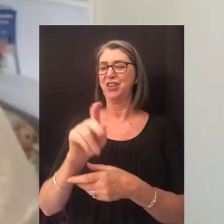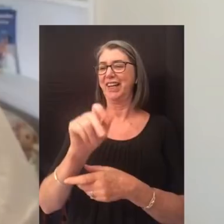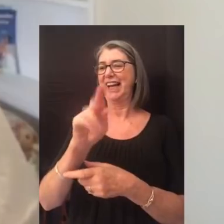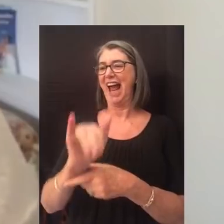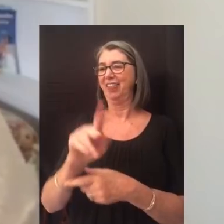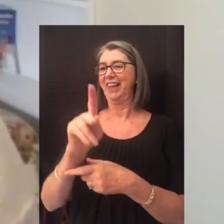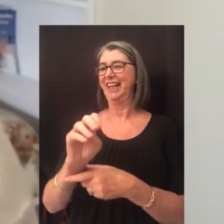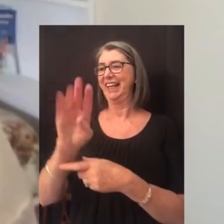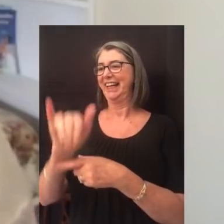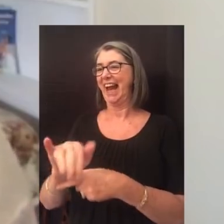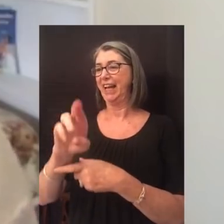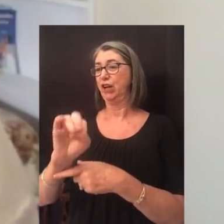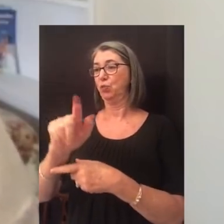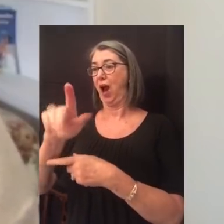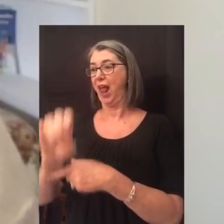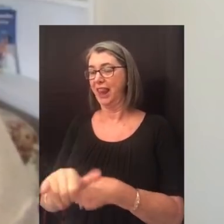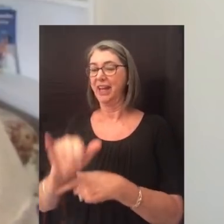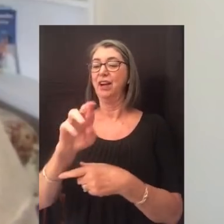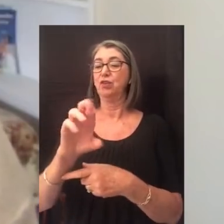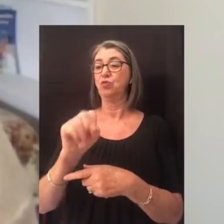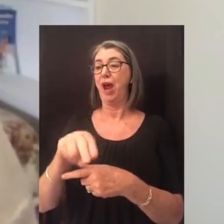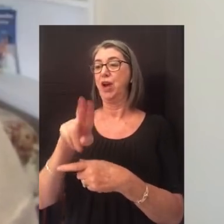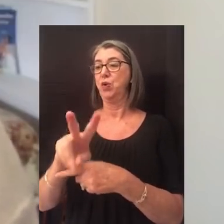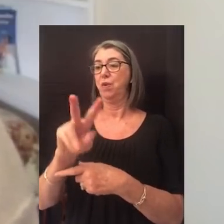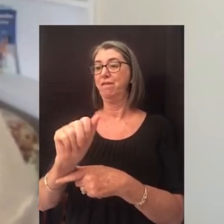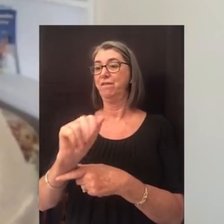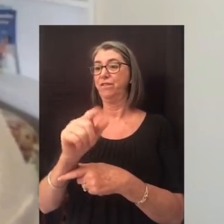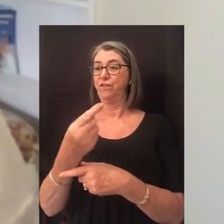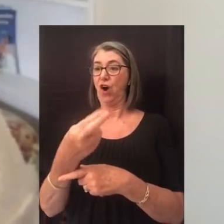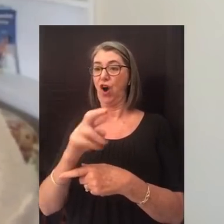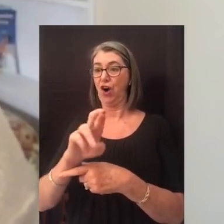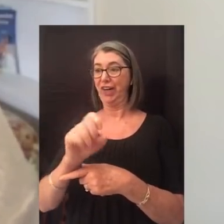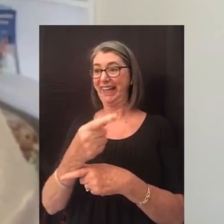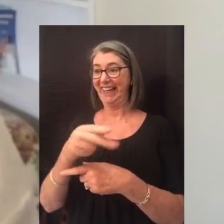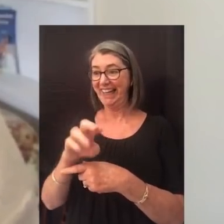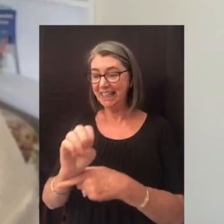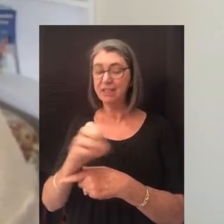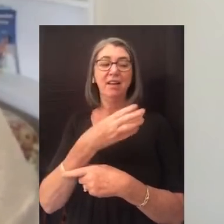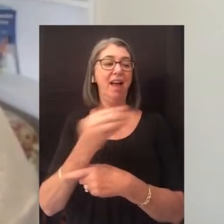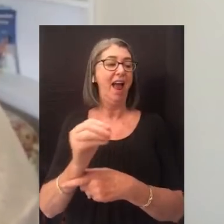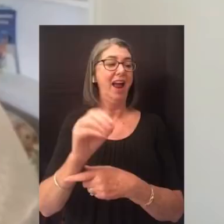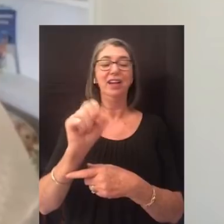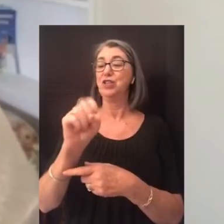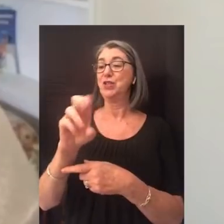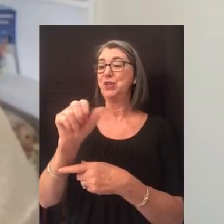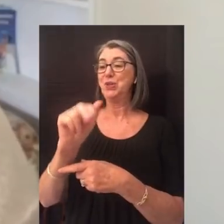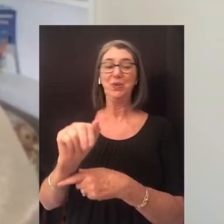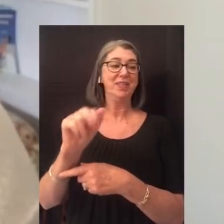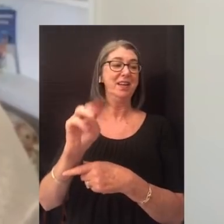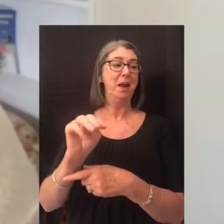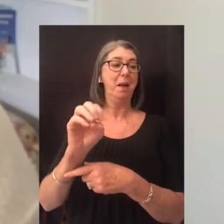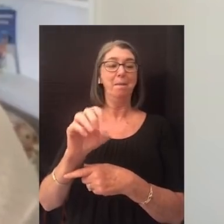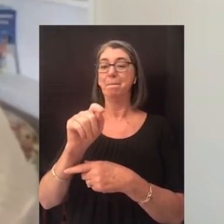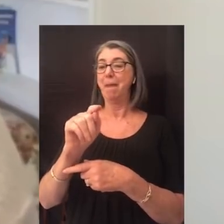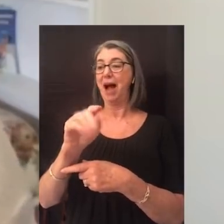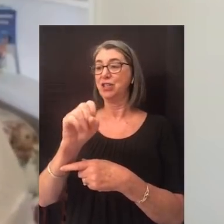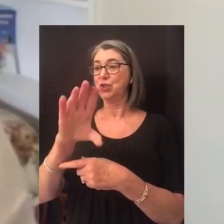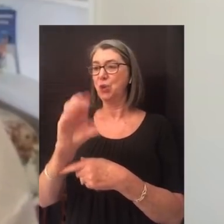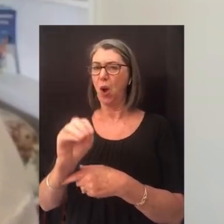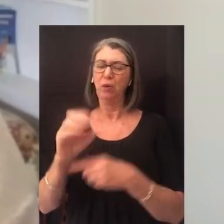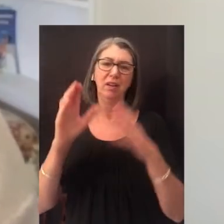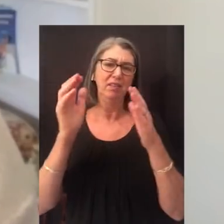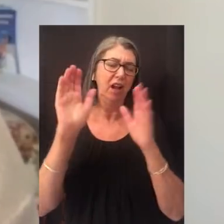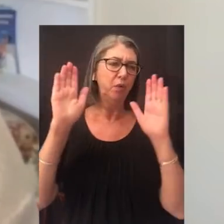Kenny Riley, Dr. Renna Varghese, and Dr. Susan Moskou, all of whom are incredible professors, nurse leaders, and role models.